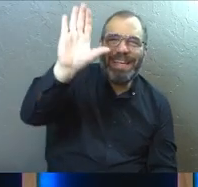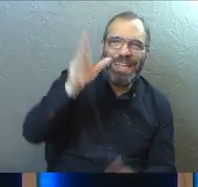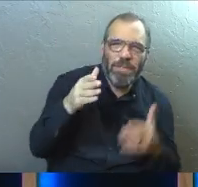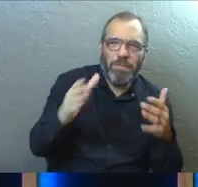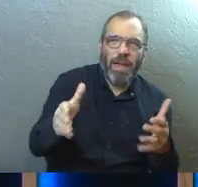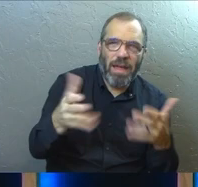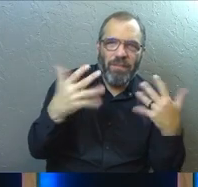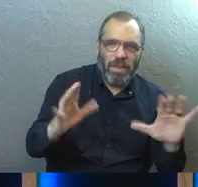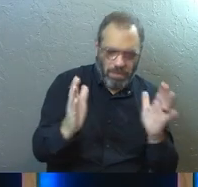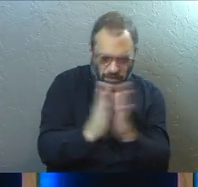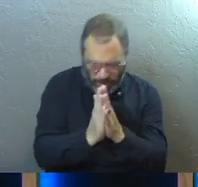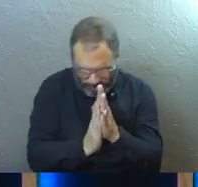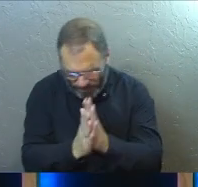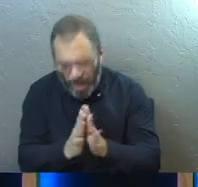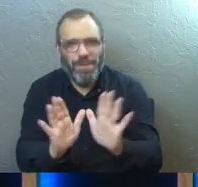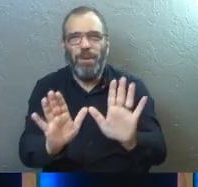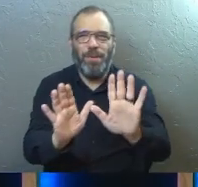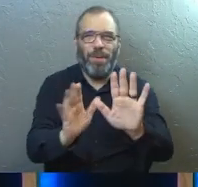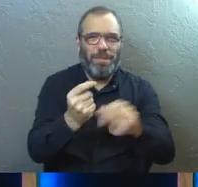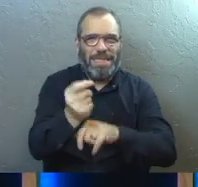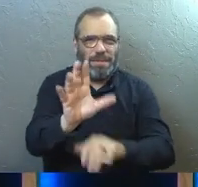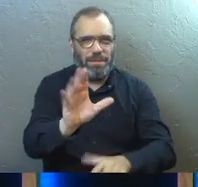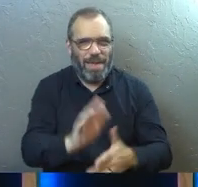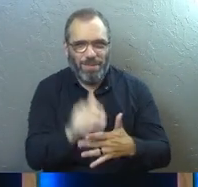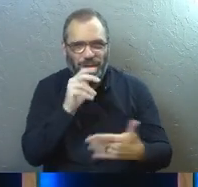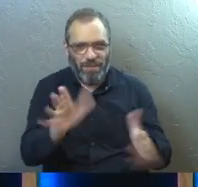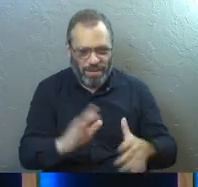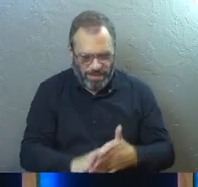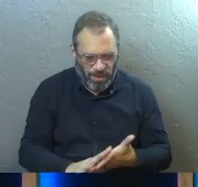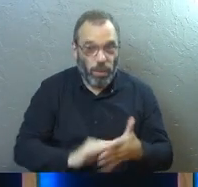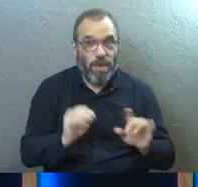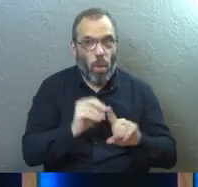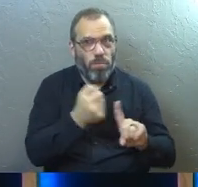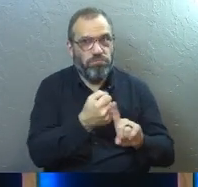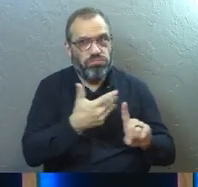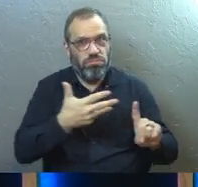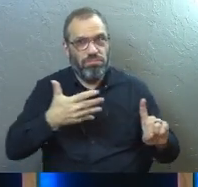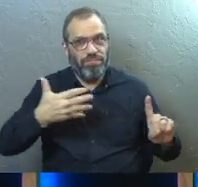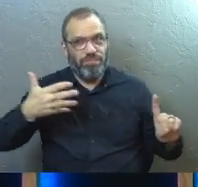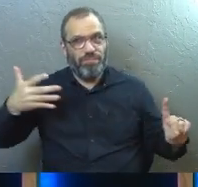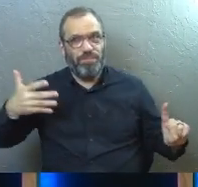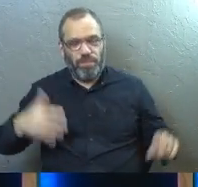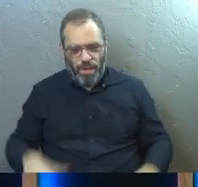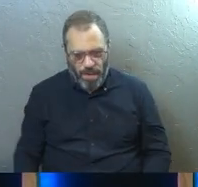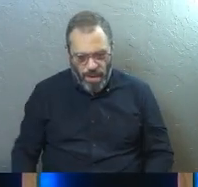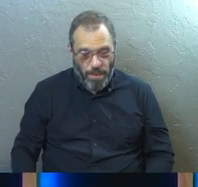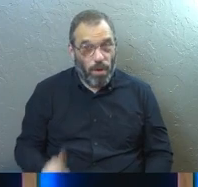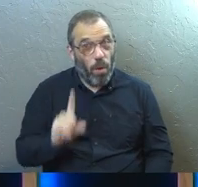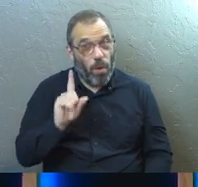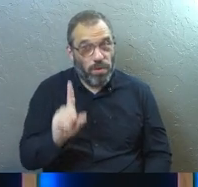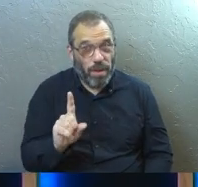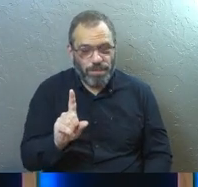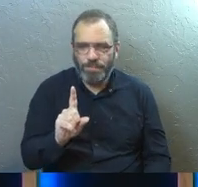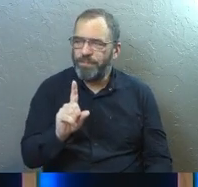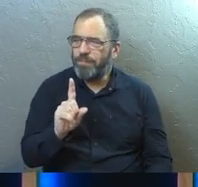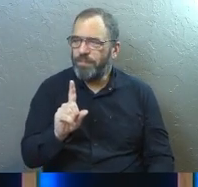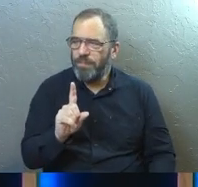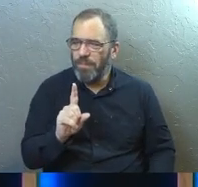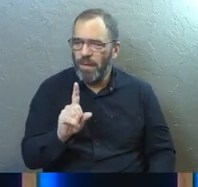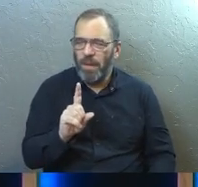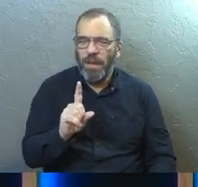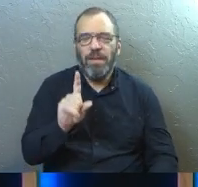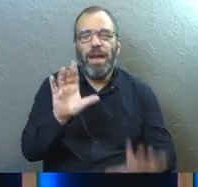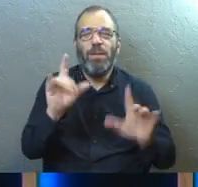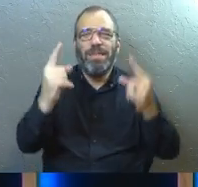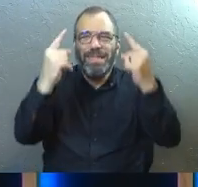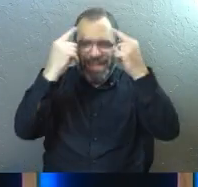Done, let's pray. Just joking. We've got more. But before we go further, just stop and embrace